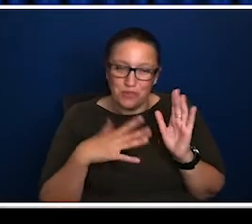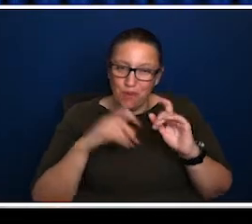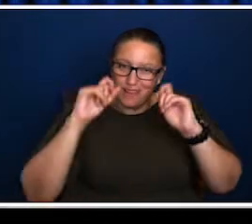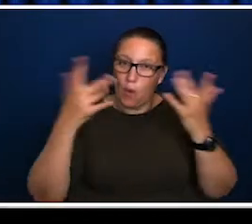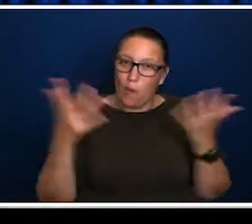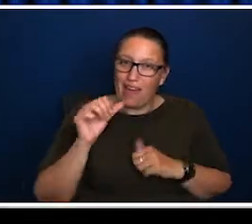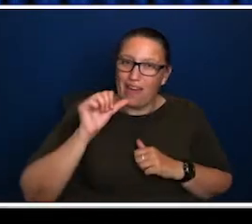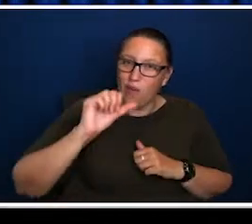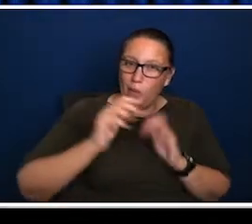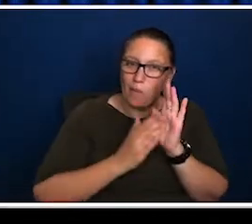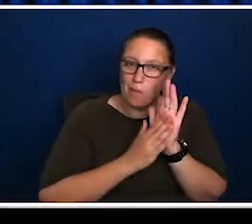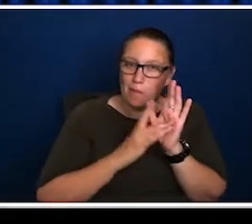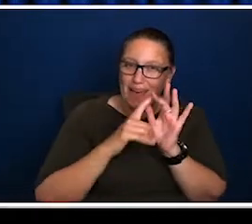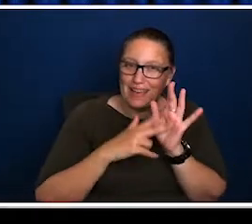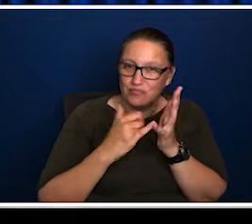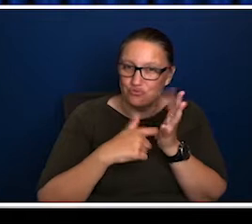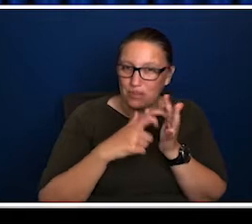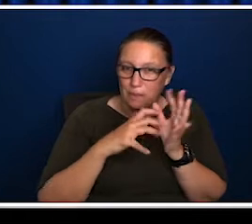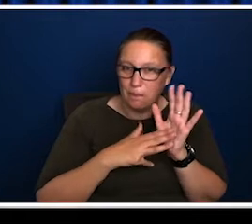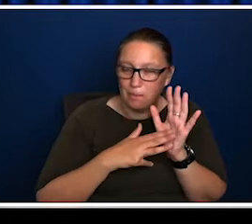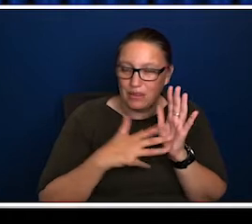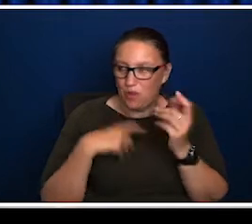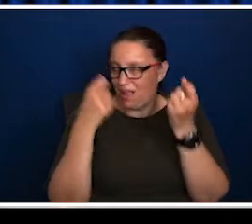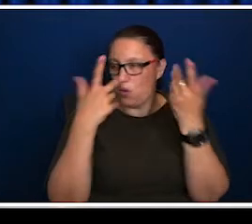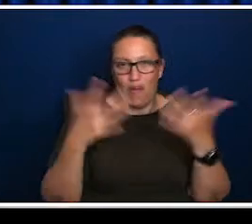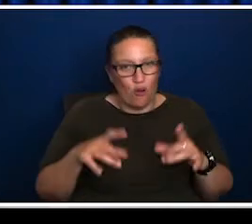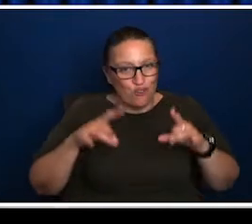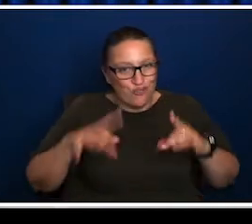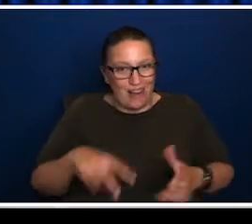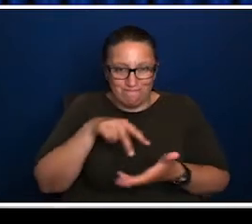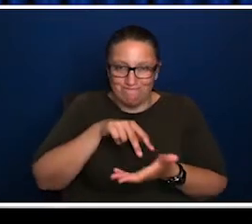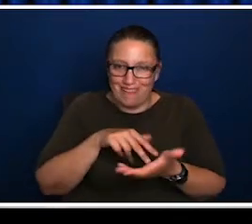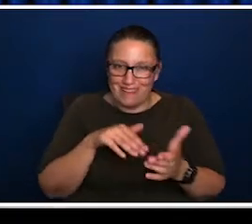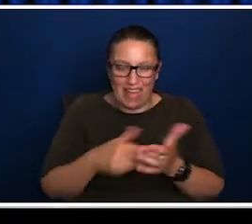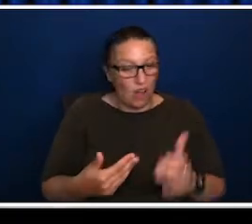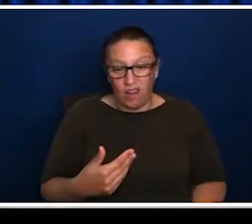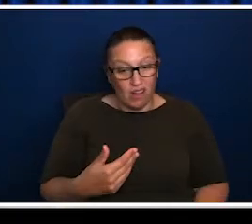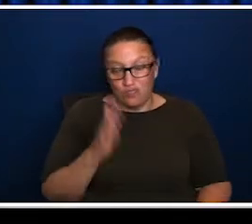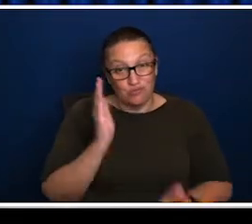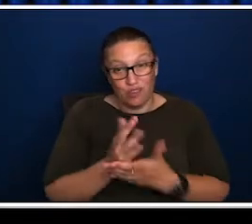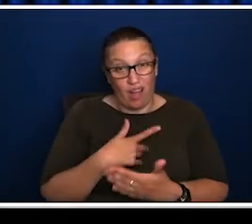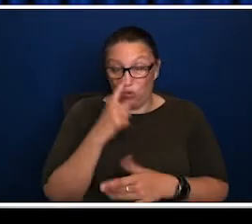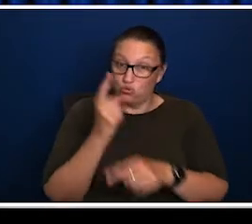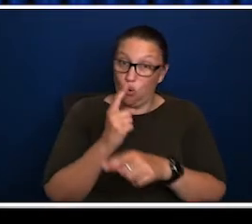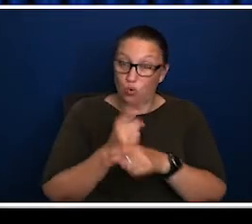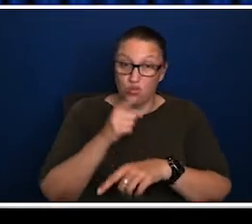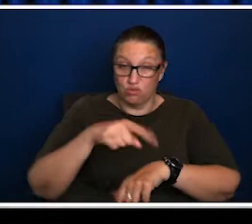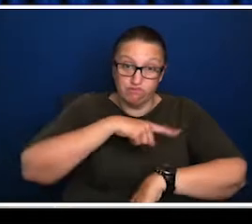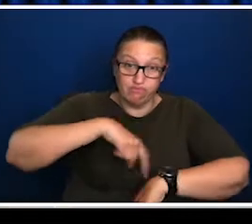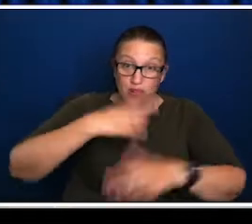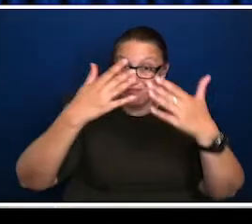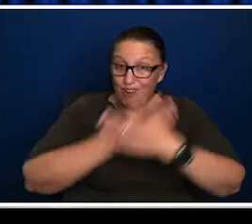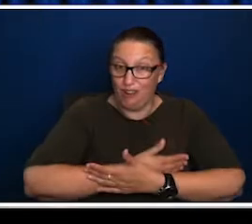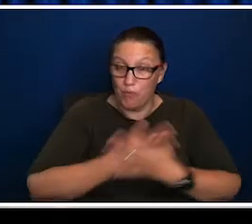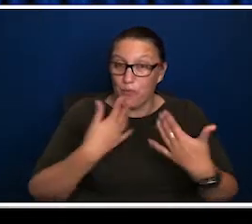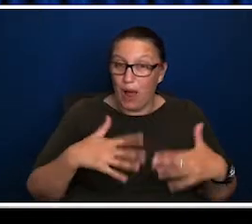the mainstream is and, and where Australia is right now. But that's, those are fantastic thoughts. I could speak to you all night, George, but we have promised